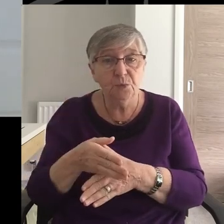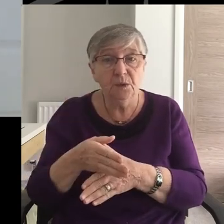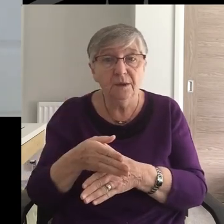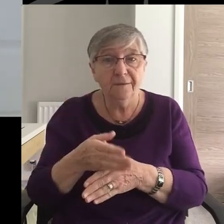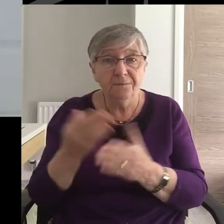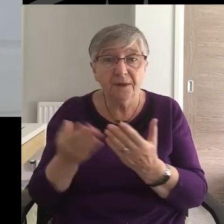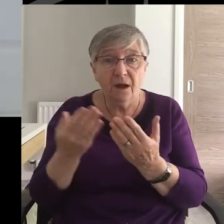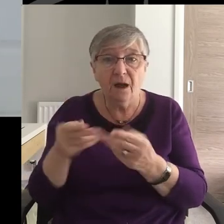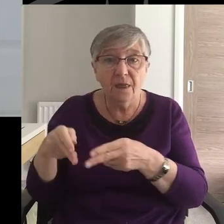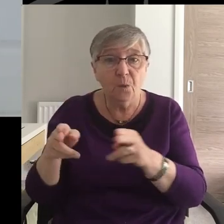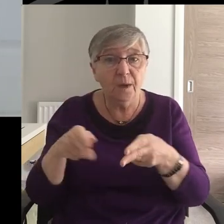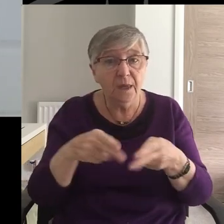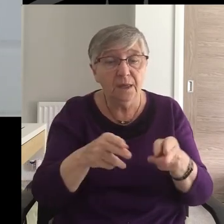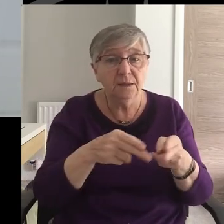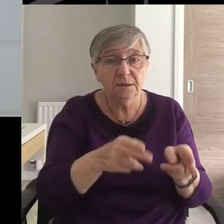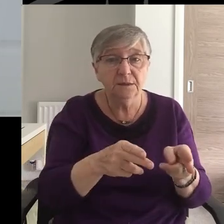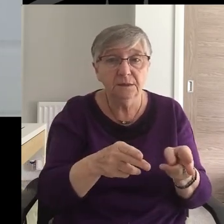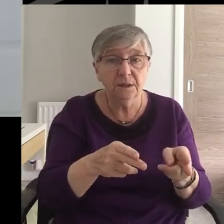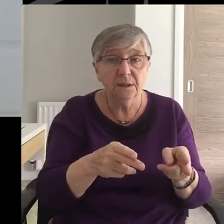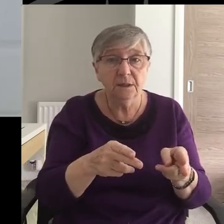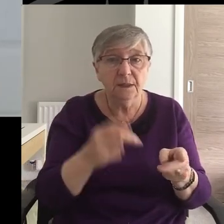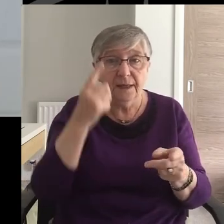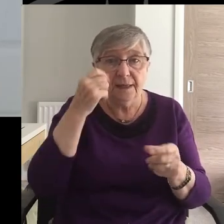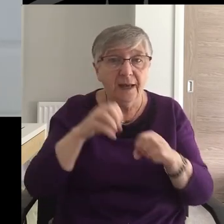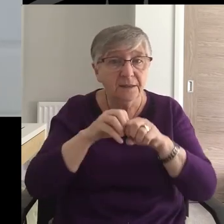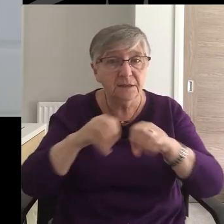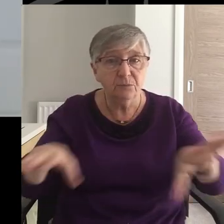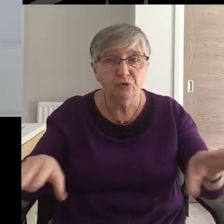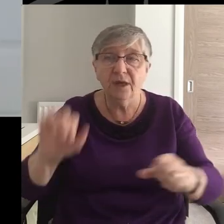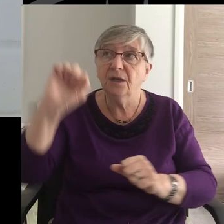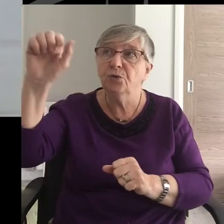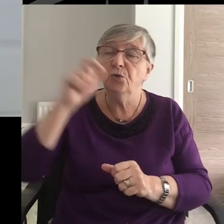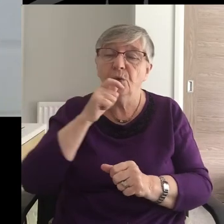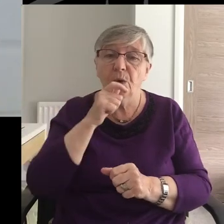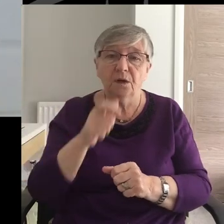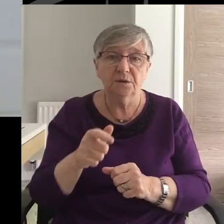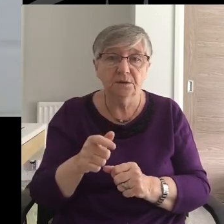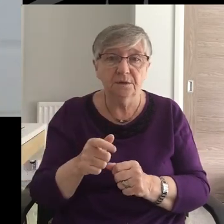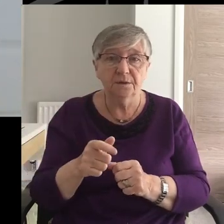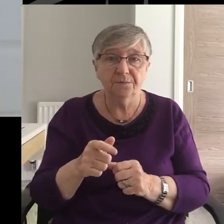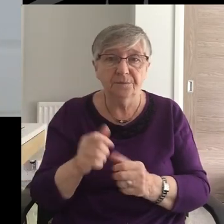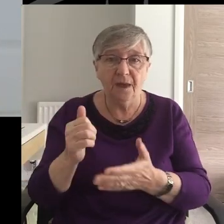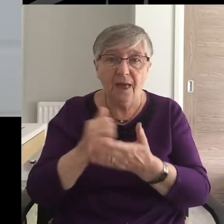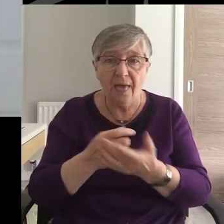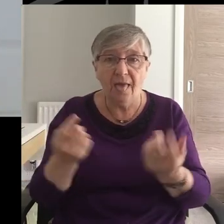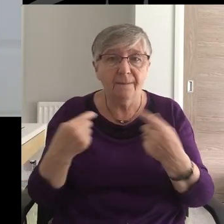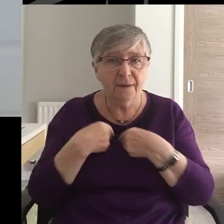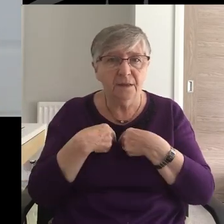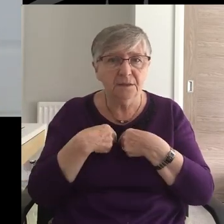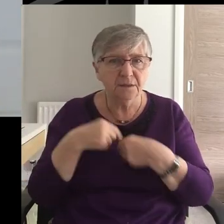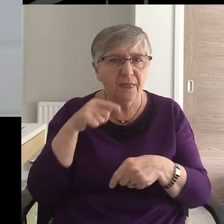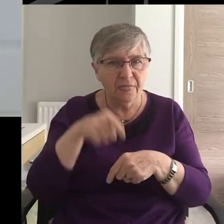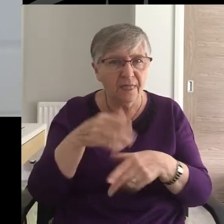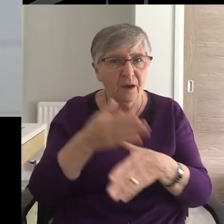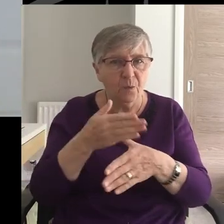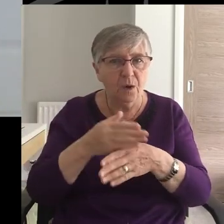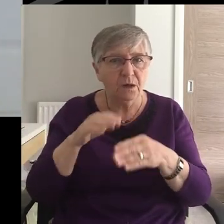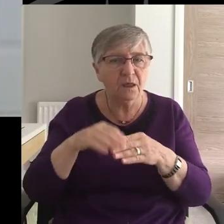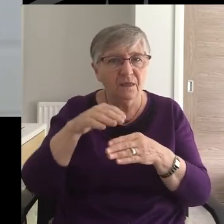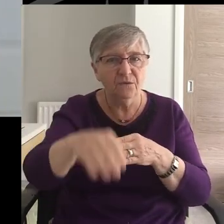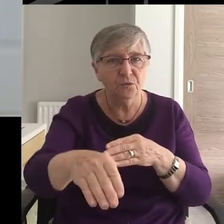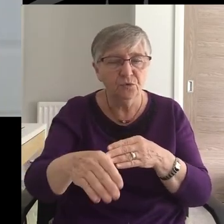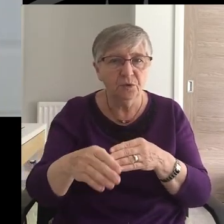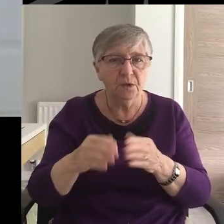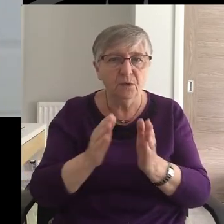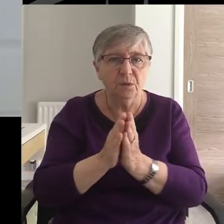Other ways that we can Spread your word Help us in that In the coming days we pray